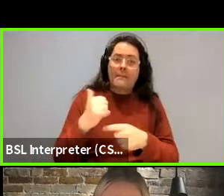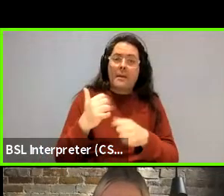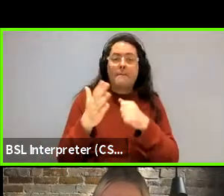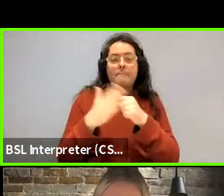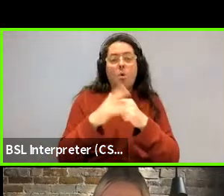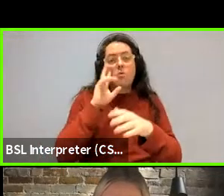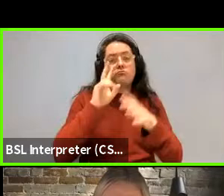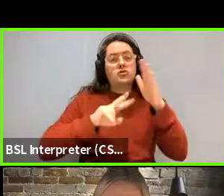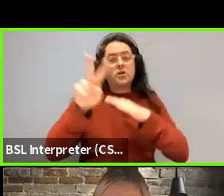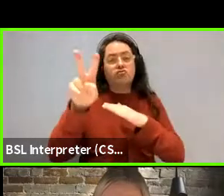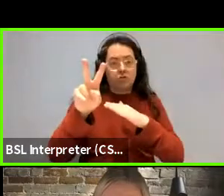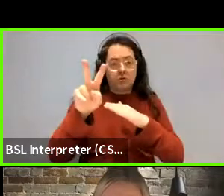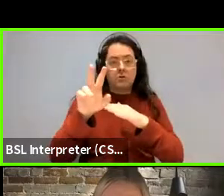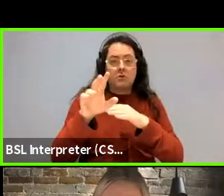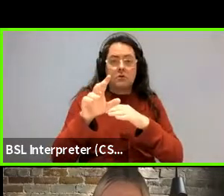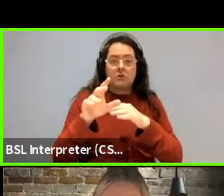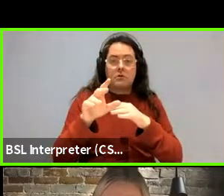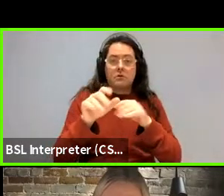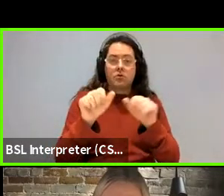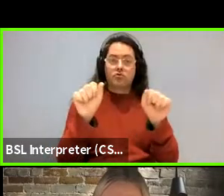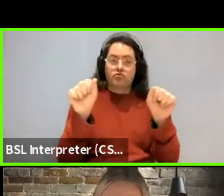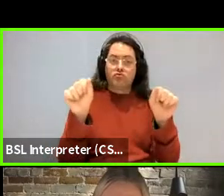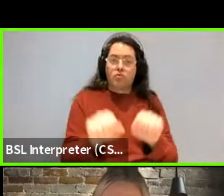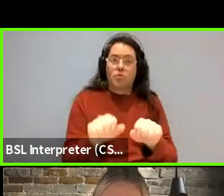contexts is shorter in duration?